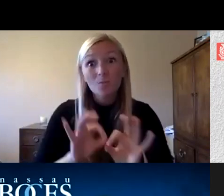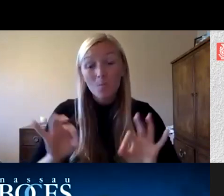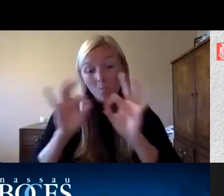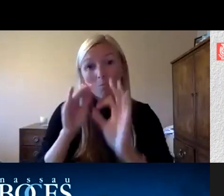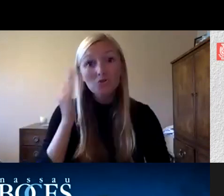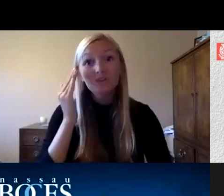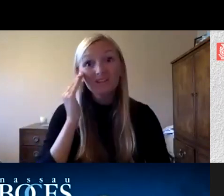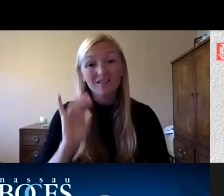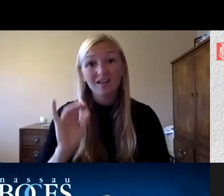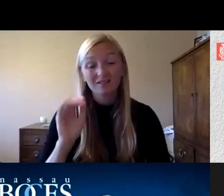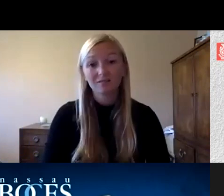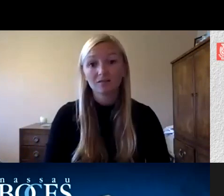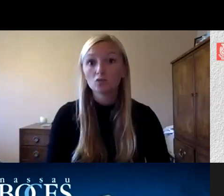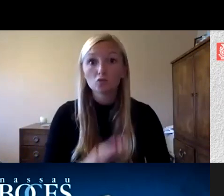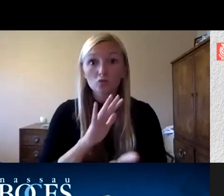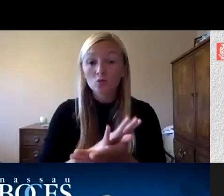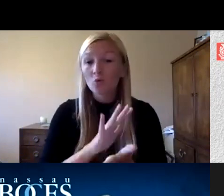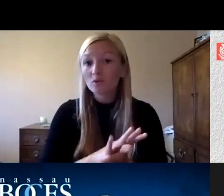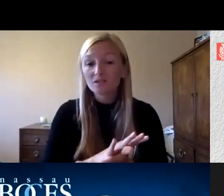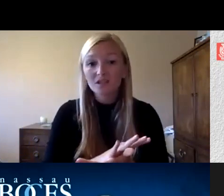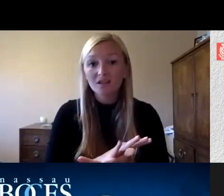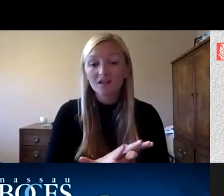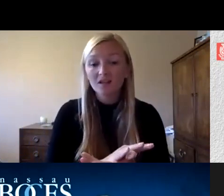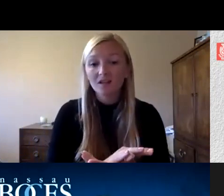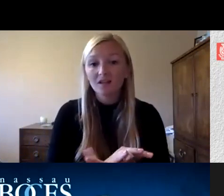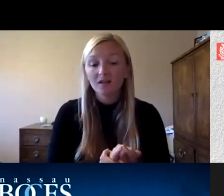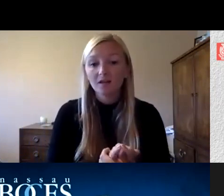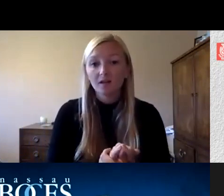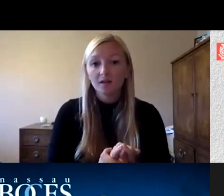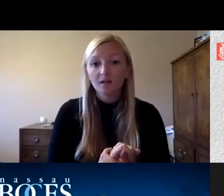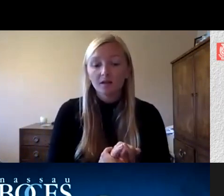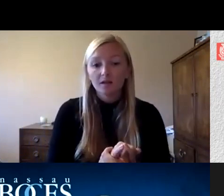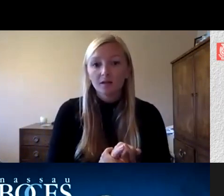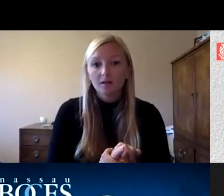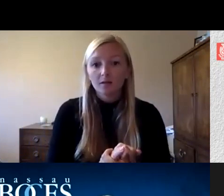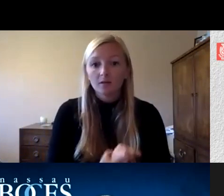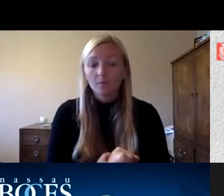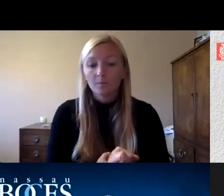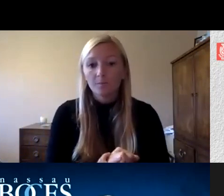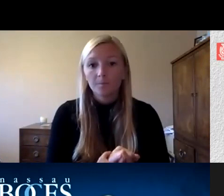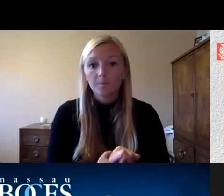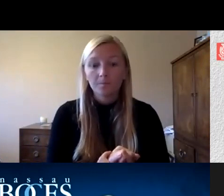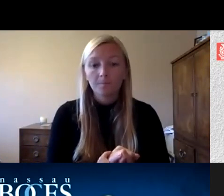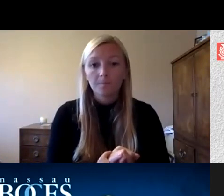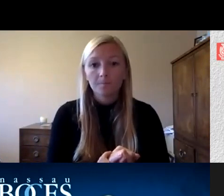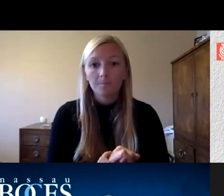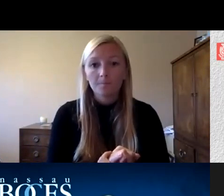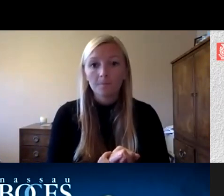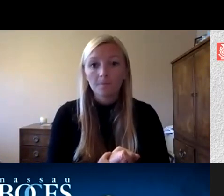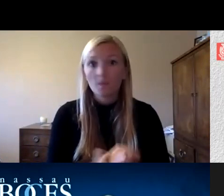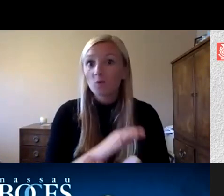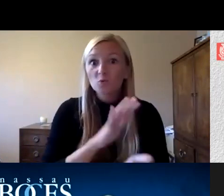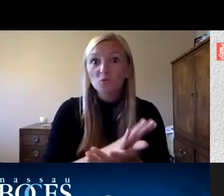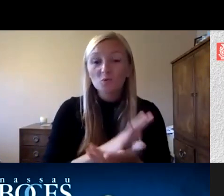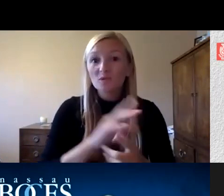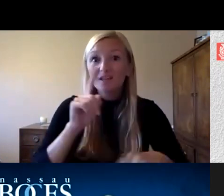schools cannot and you know i don't know if they even should try to basically be the catch-all for